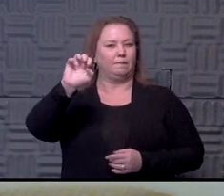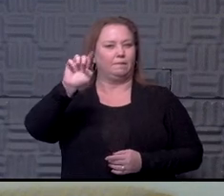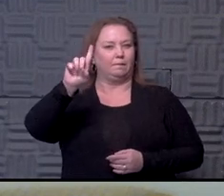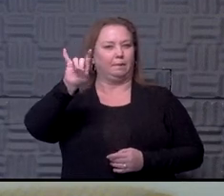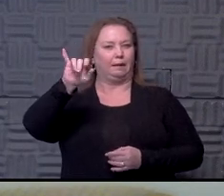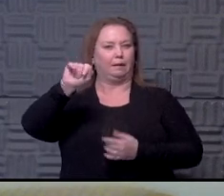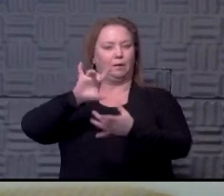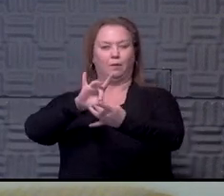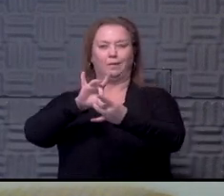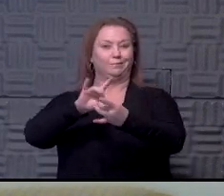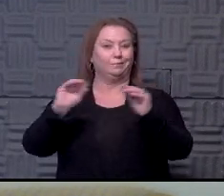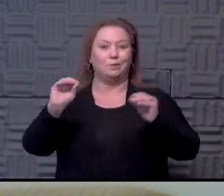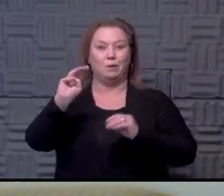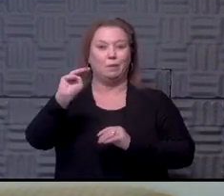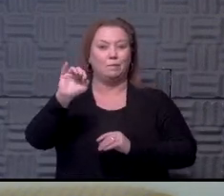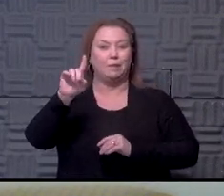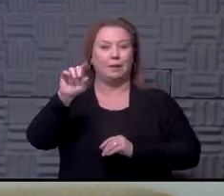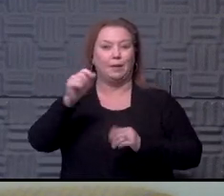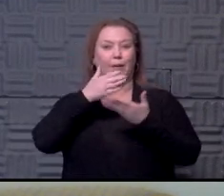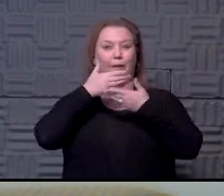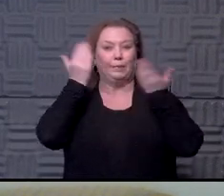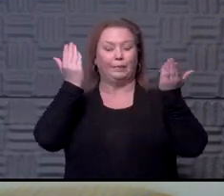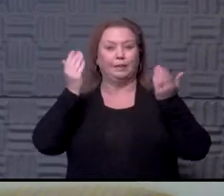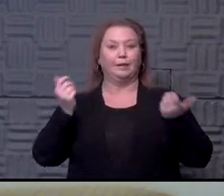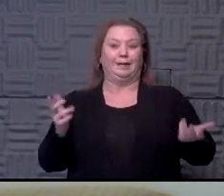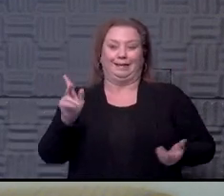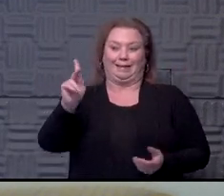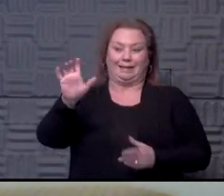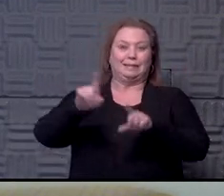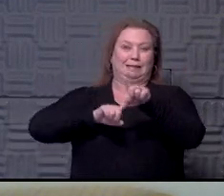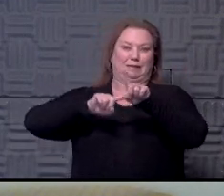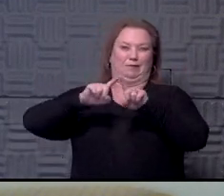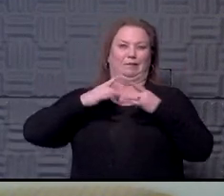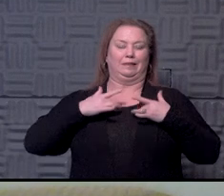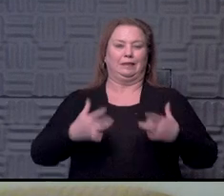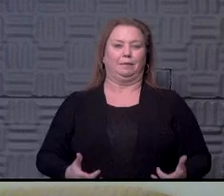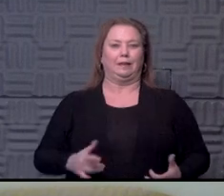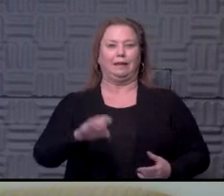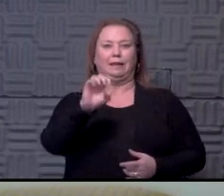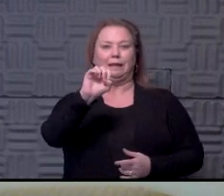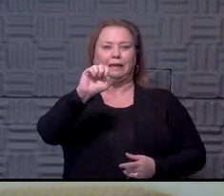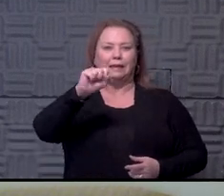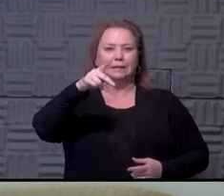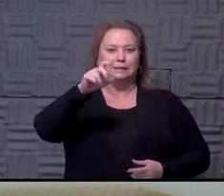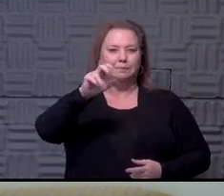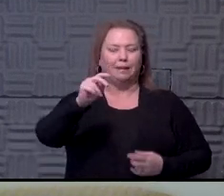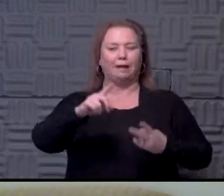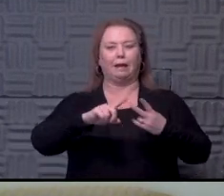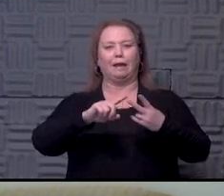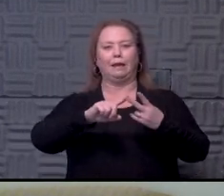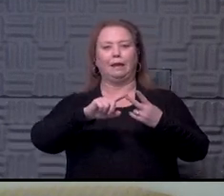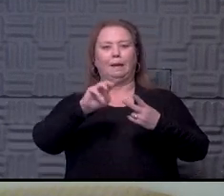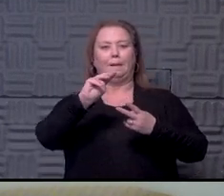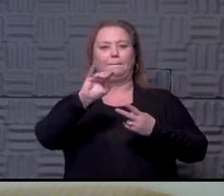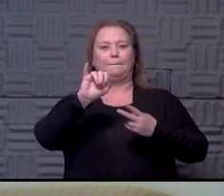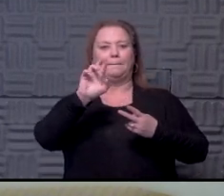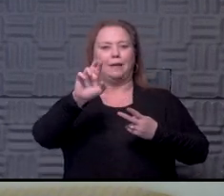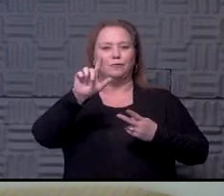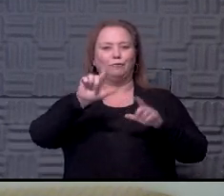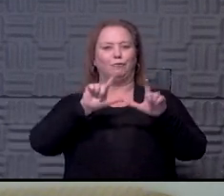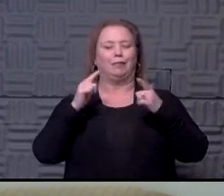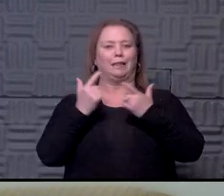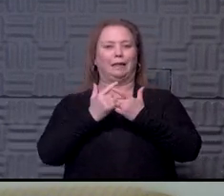really no media here outside of those guys with the Kansas City Star. Usually we'll have ESPN come in, Major League Network come in,